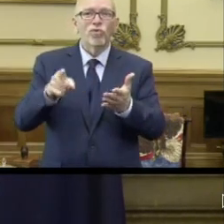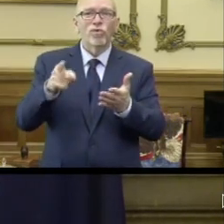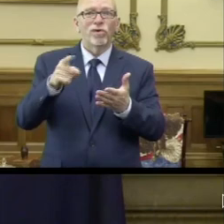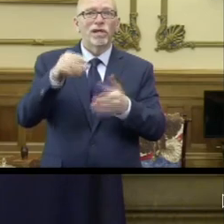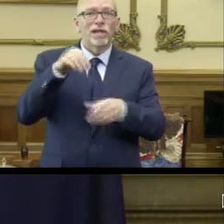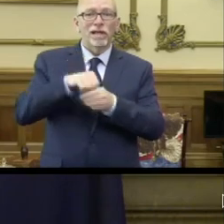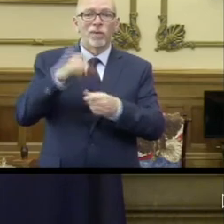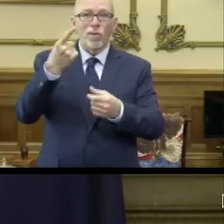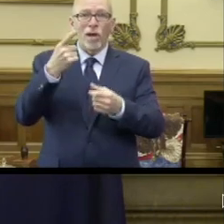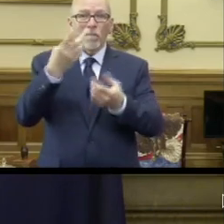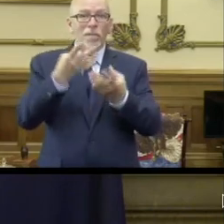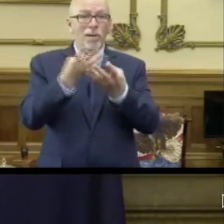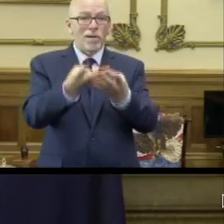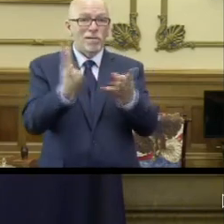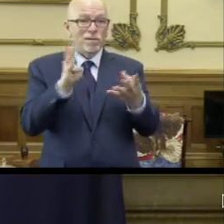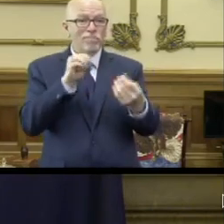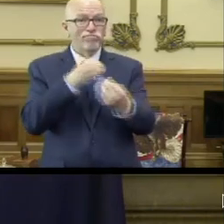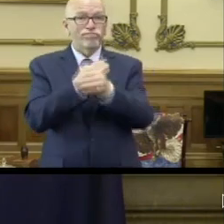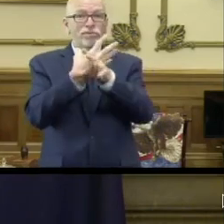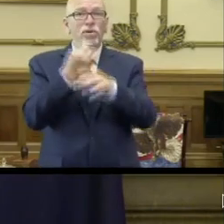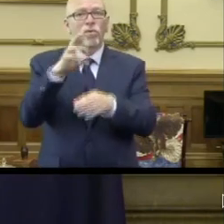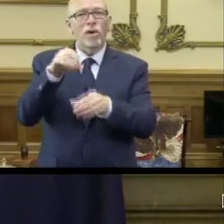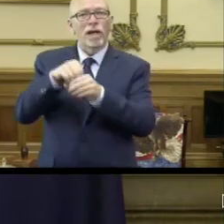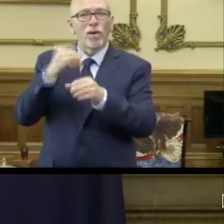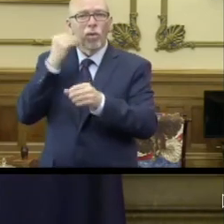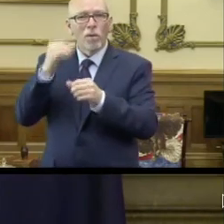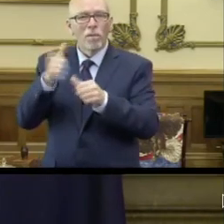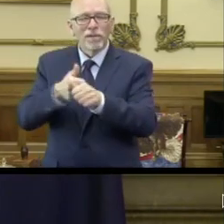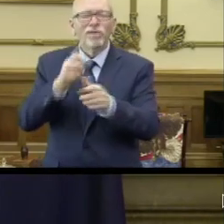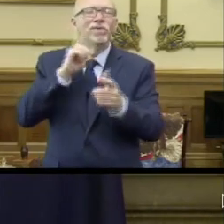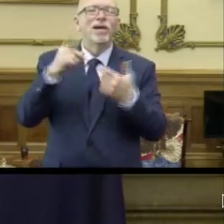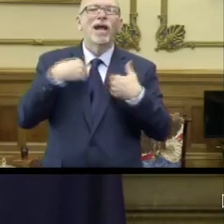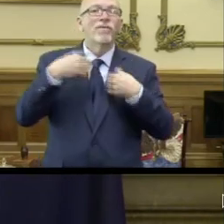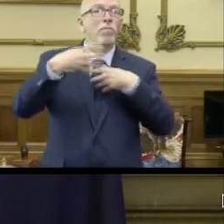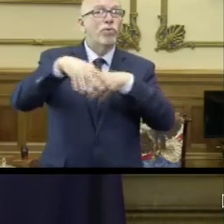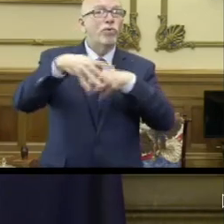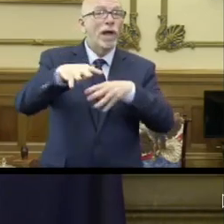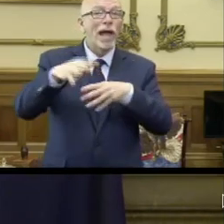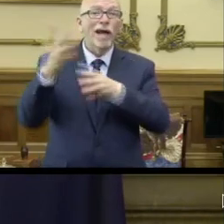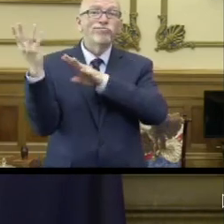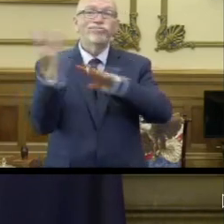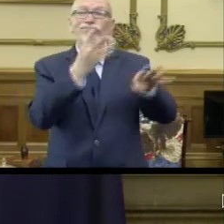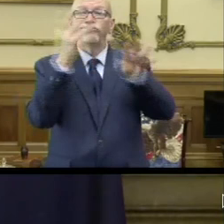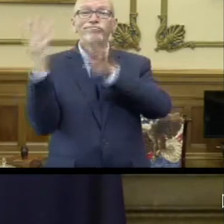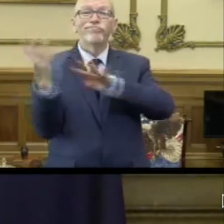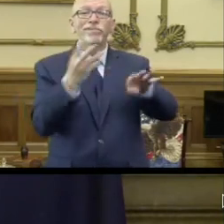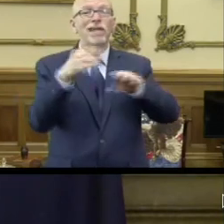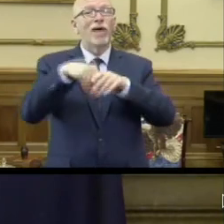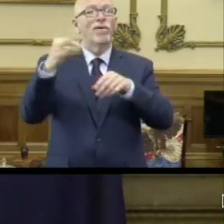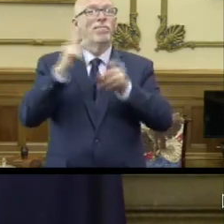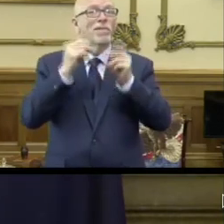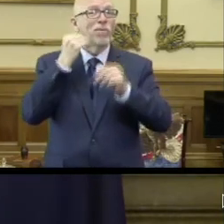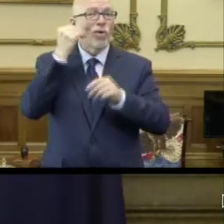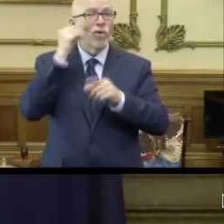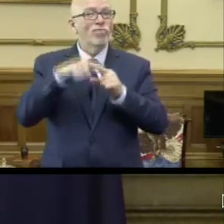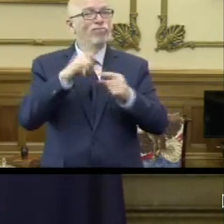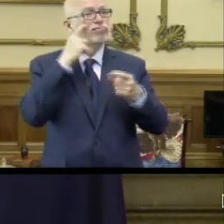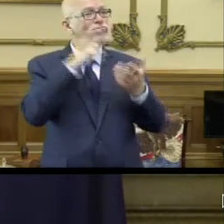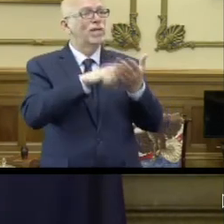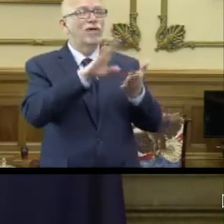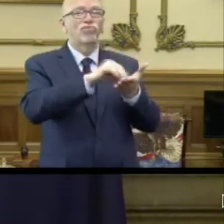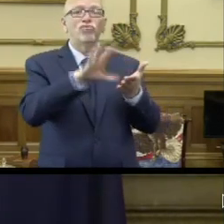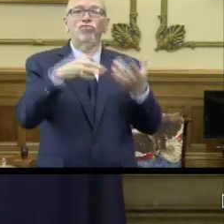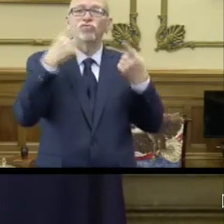central location in the community or to the homes themselves. They're doing parades to recognize student achievement, just a whole